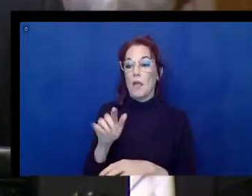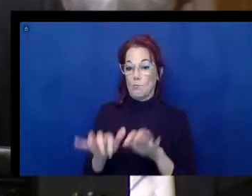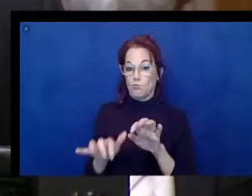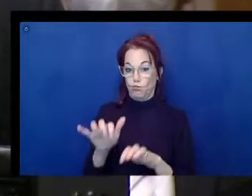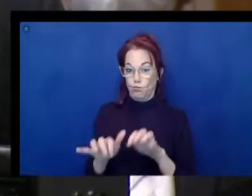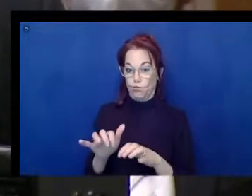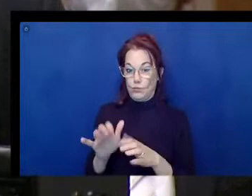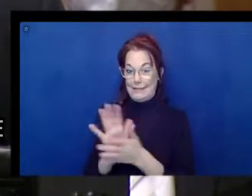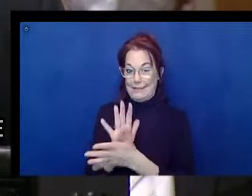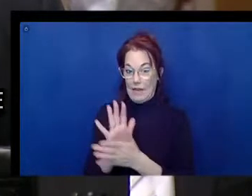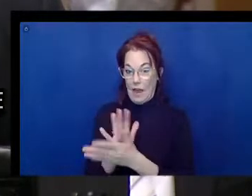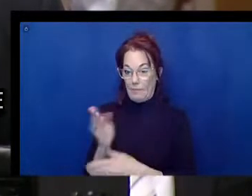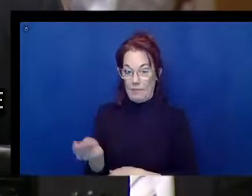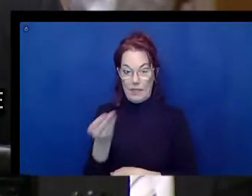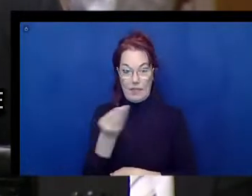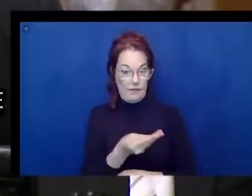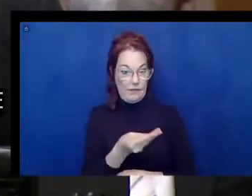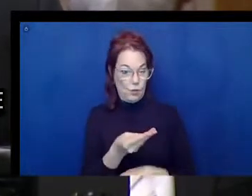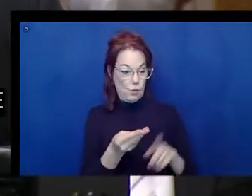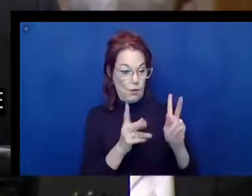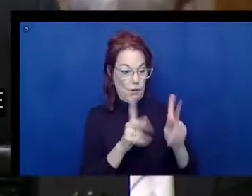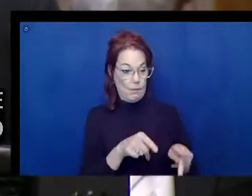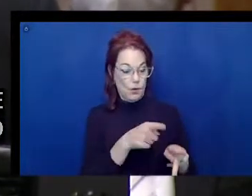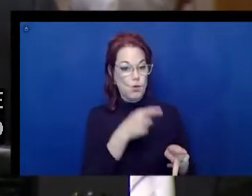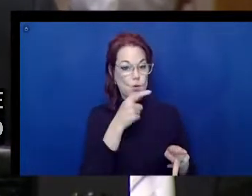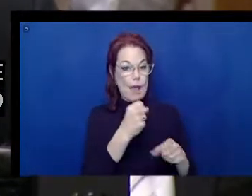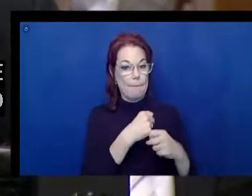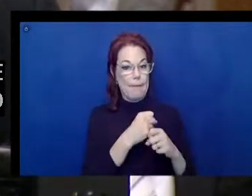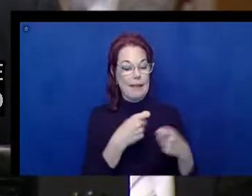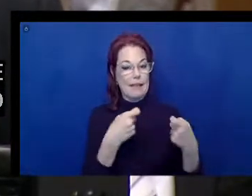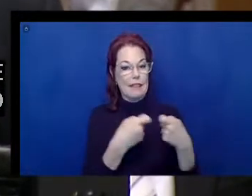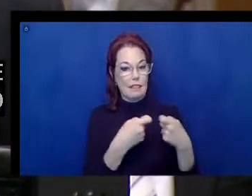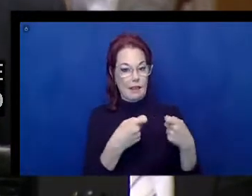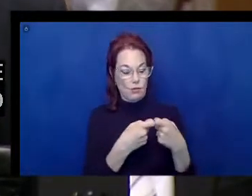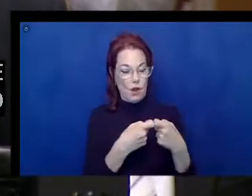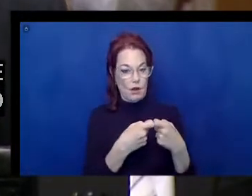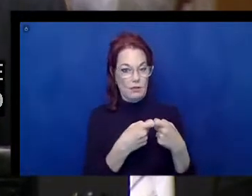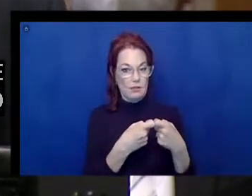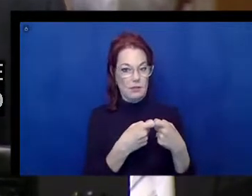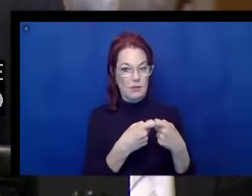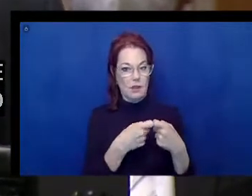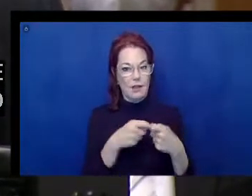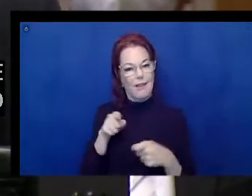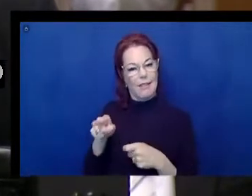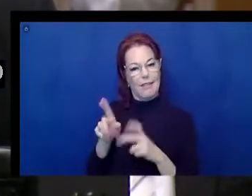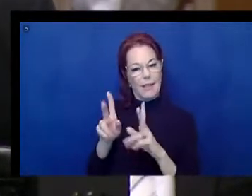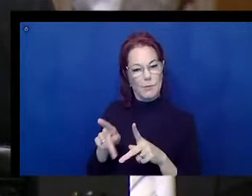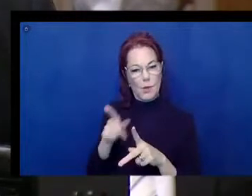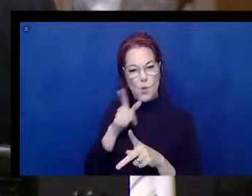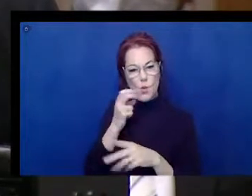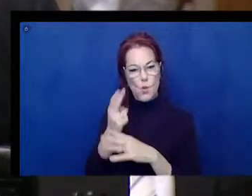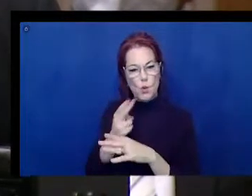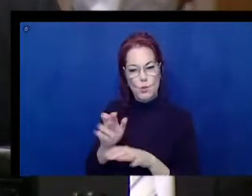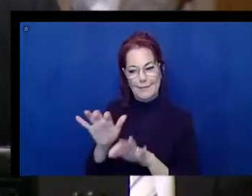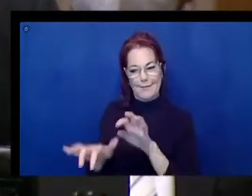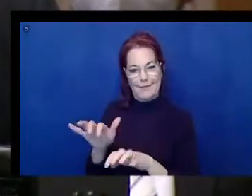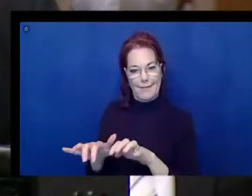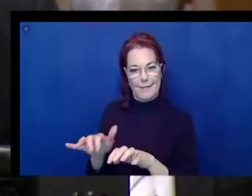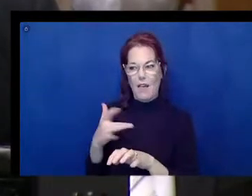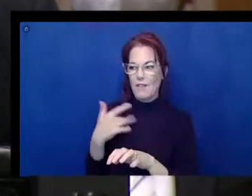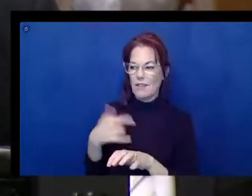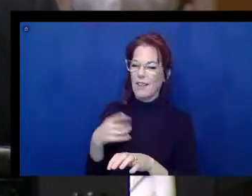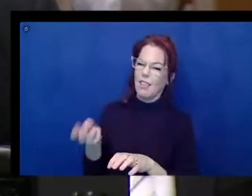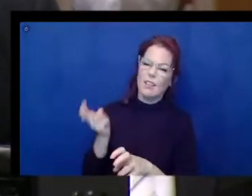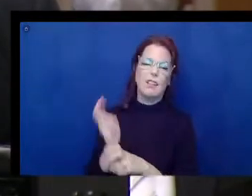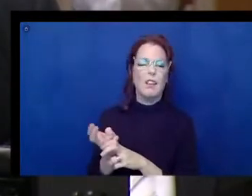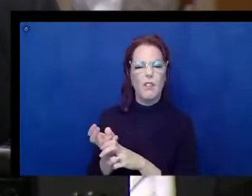accessible document. So, of course, that person who runs that Smith-Corona typewriter is to think that it's difficult. And, of course, it's going to be more expensive because you have